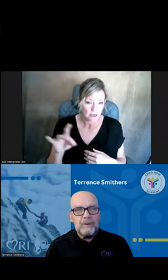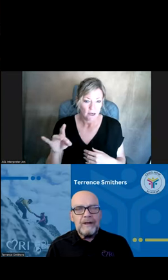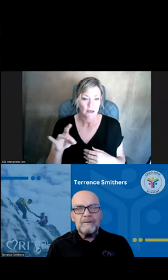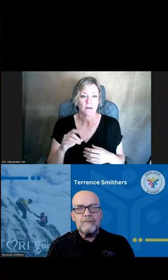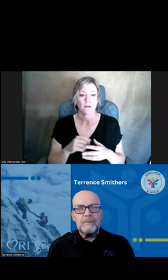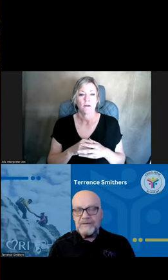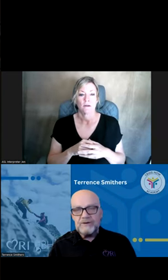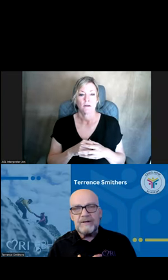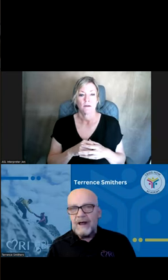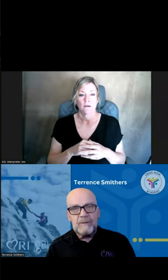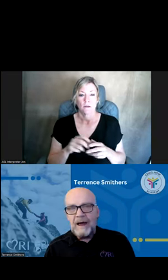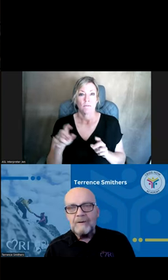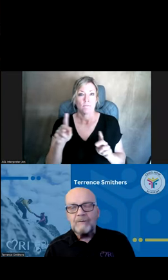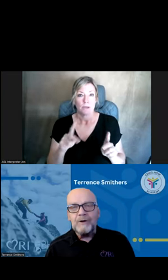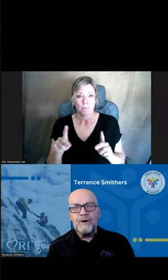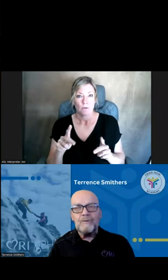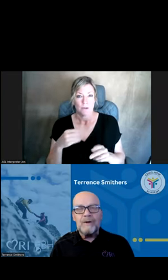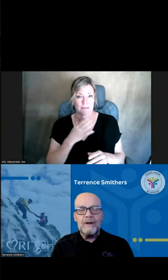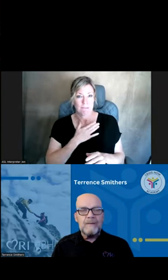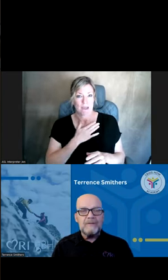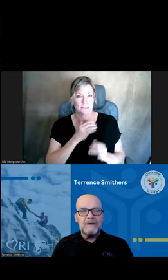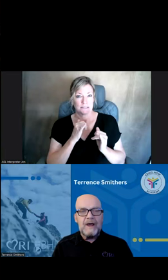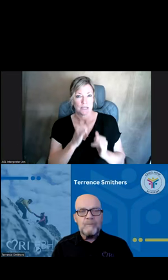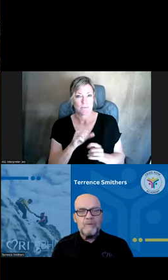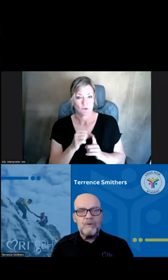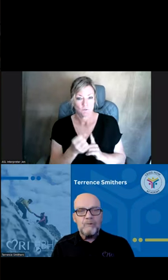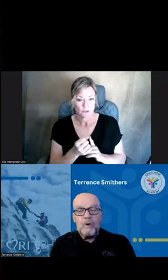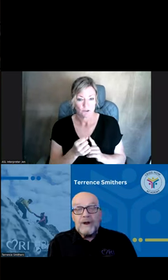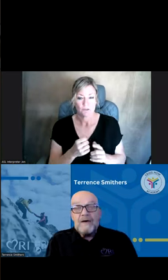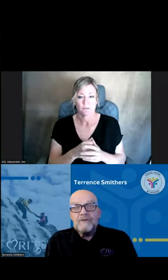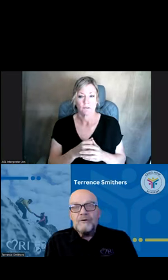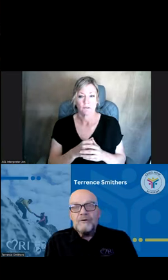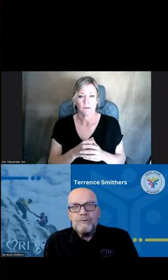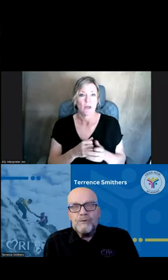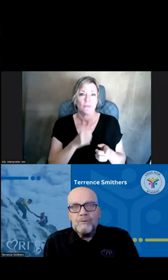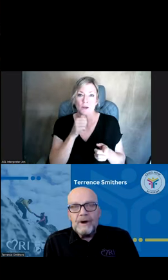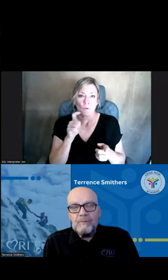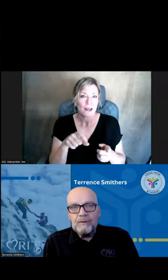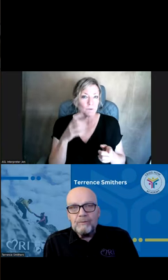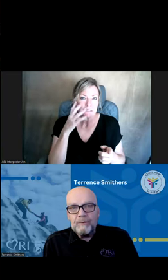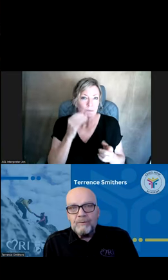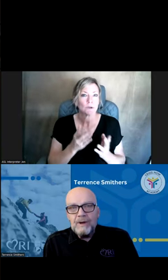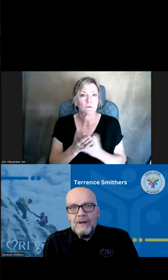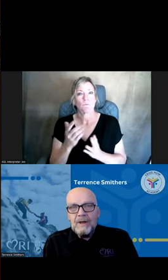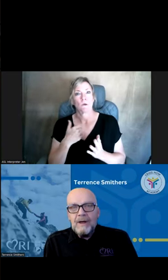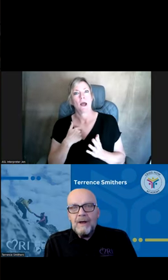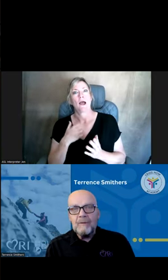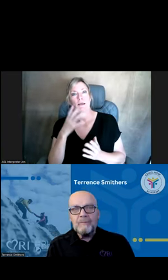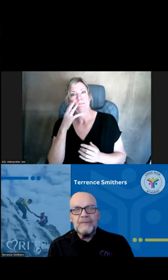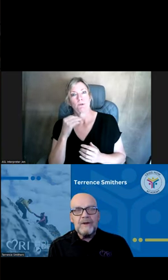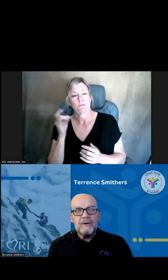people in positions like mine, you know, at the time won't have to go through what I went through. So,